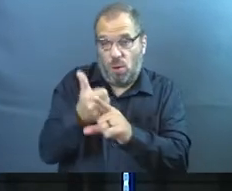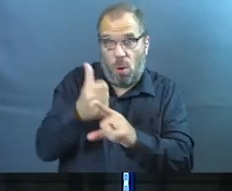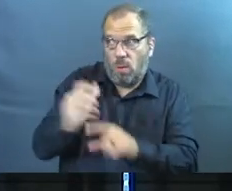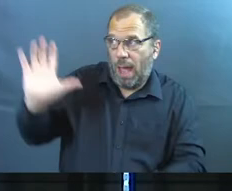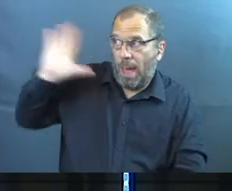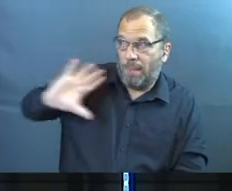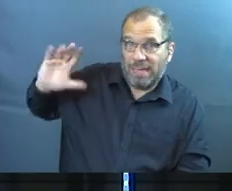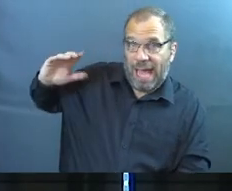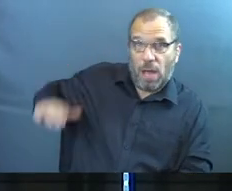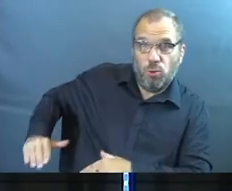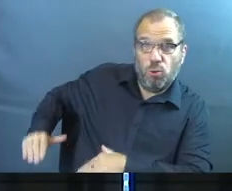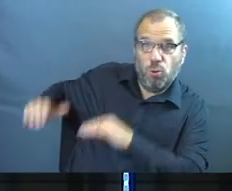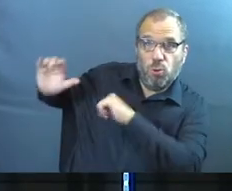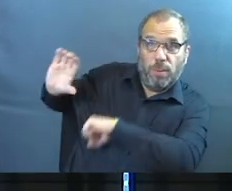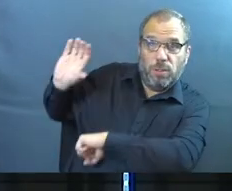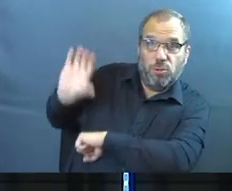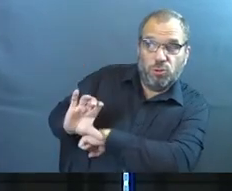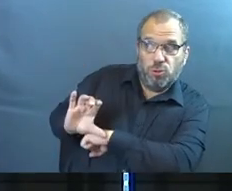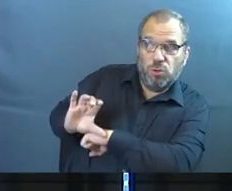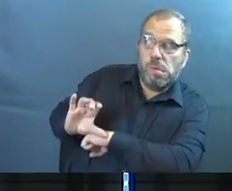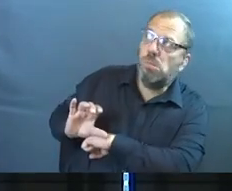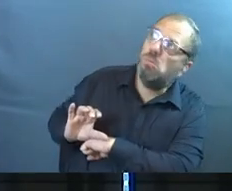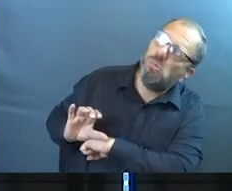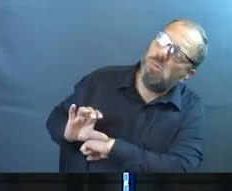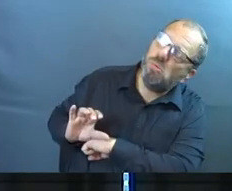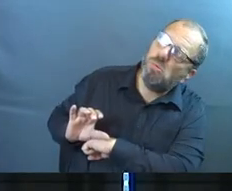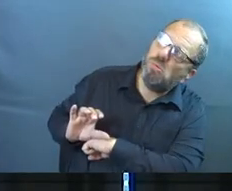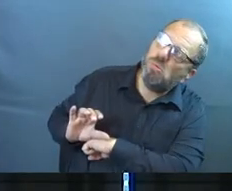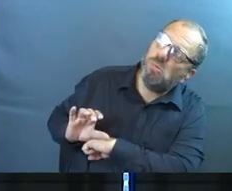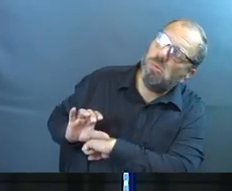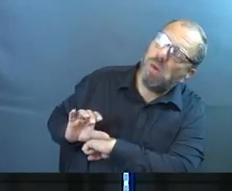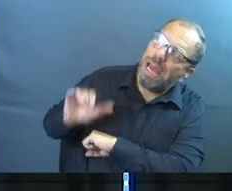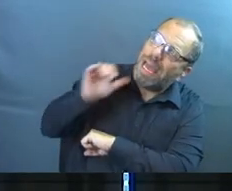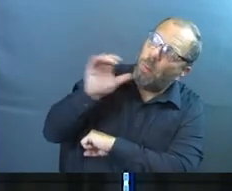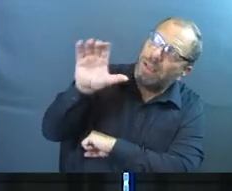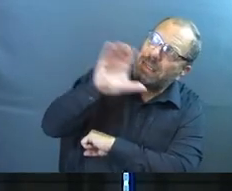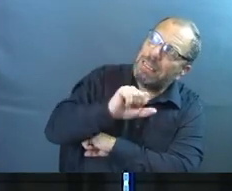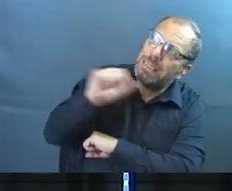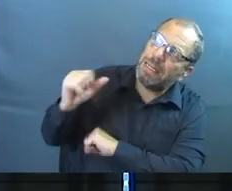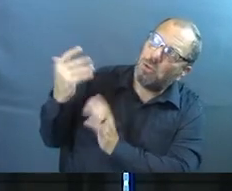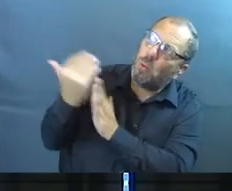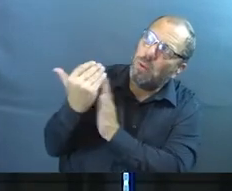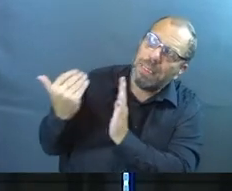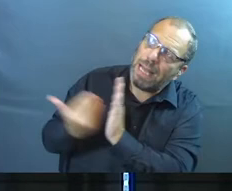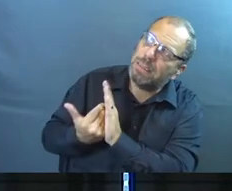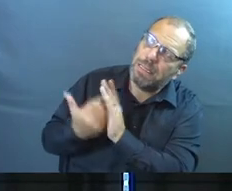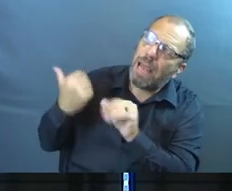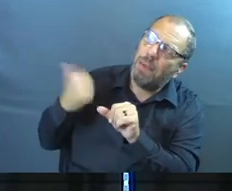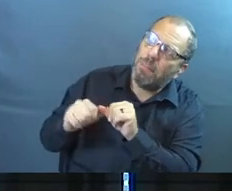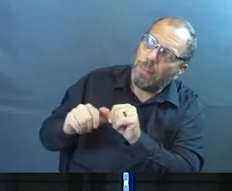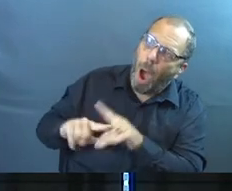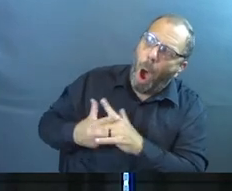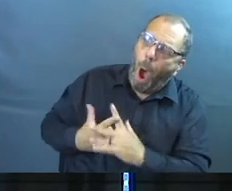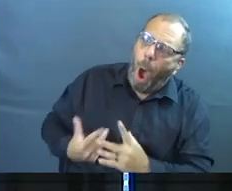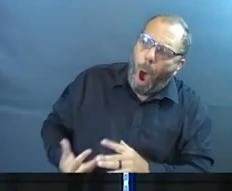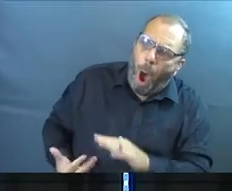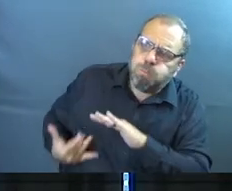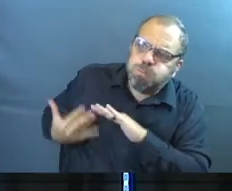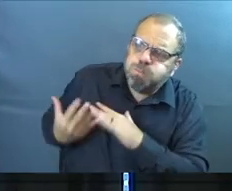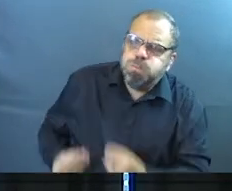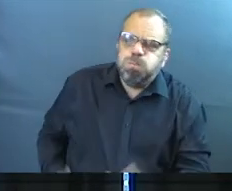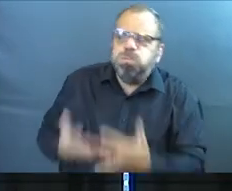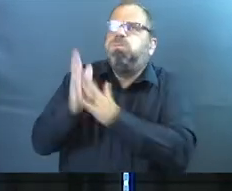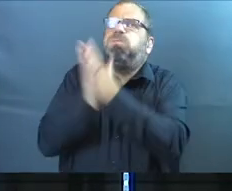past and the way that you grew up in the church, it wasn't necessarily the Sunday school lessons that lit the fire of faith in your